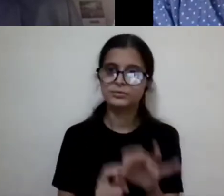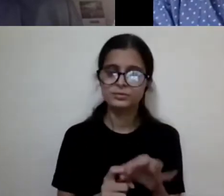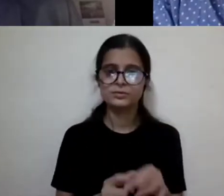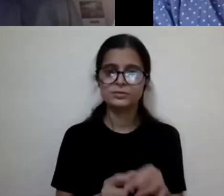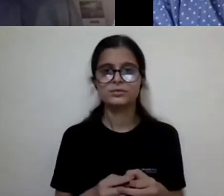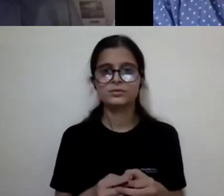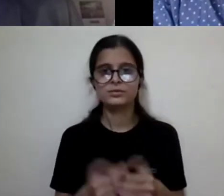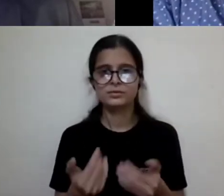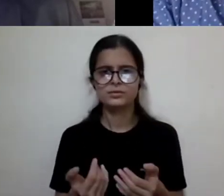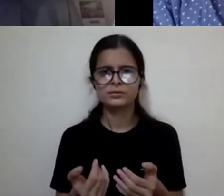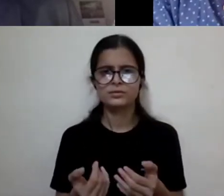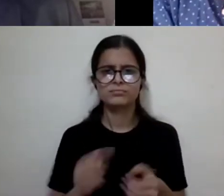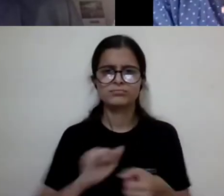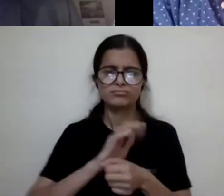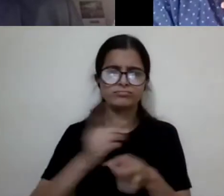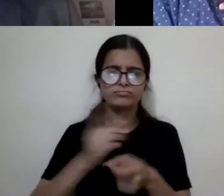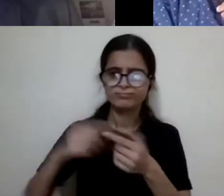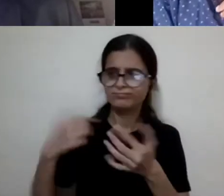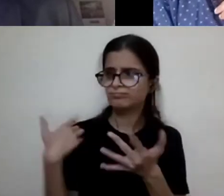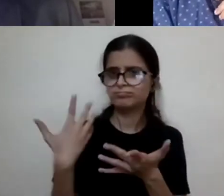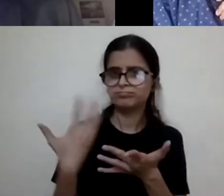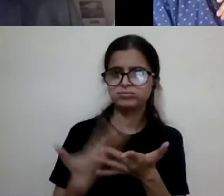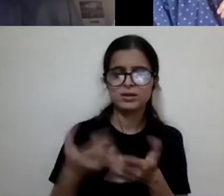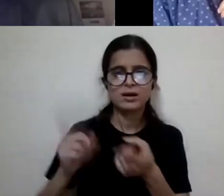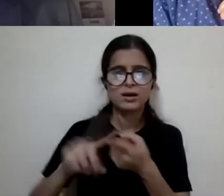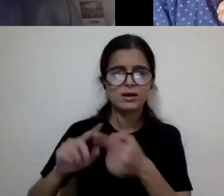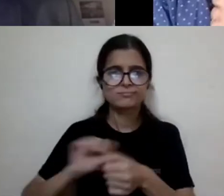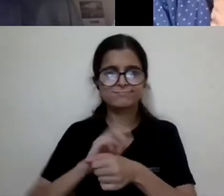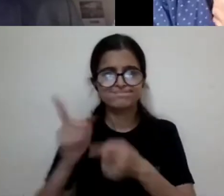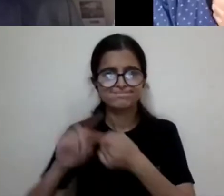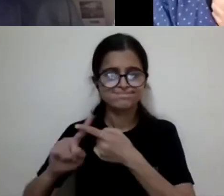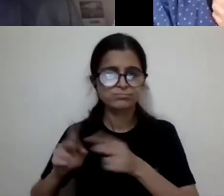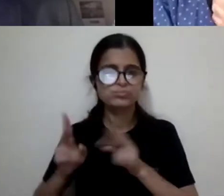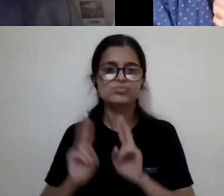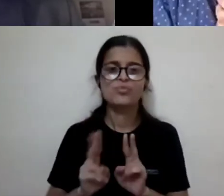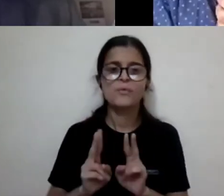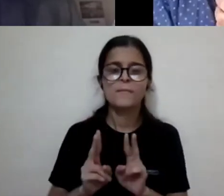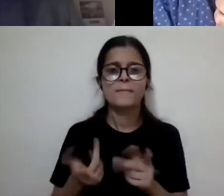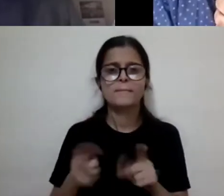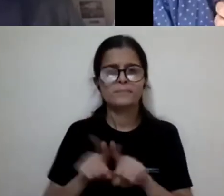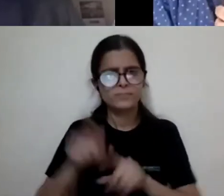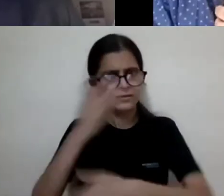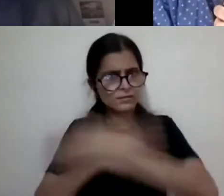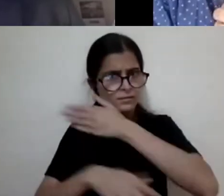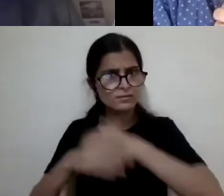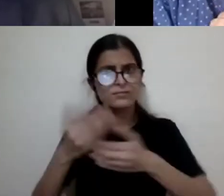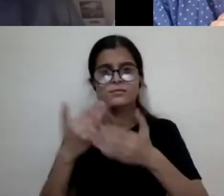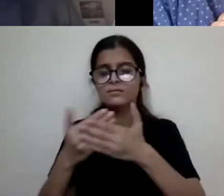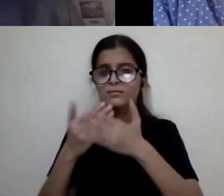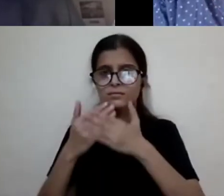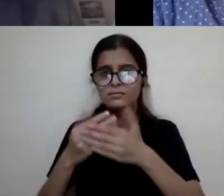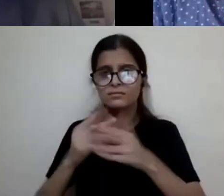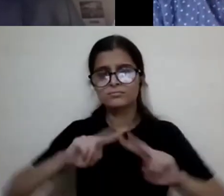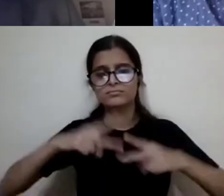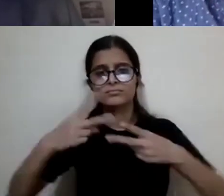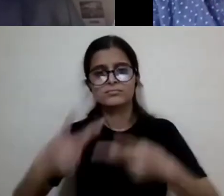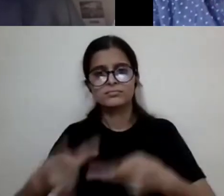overturned, overturned so many definitions of norms. How does disability studies respond to these new realities?